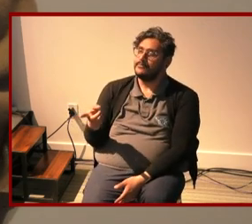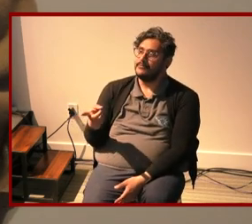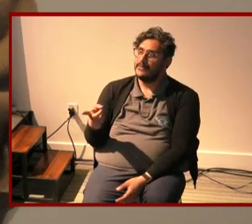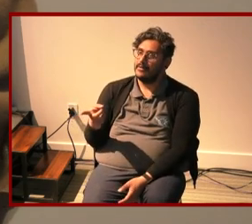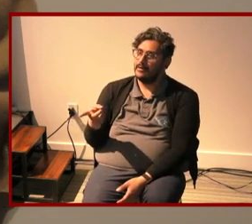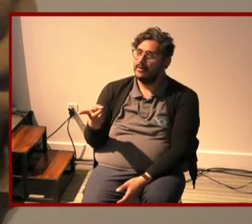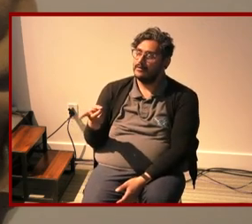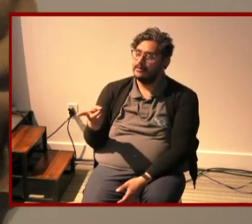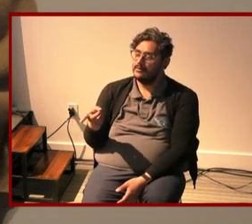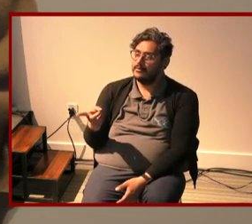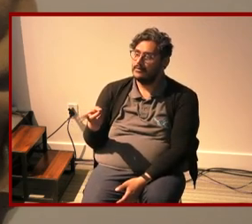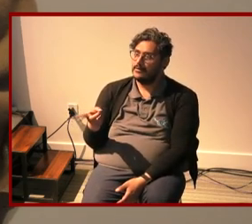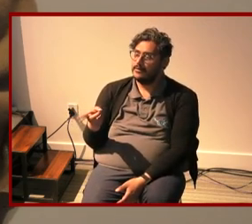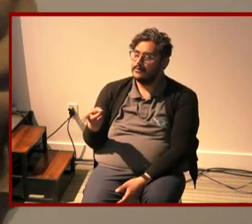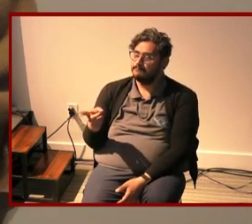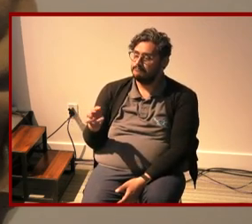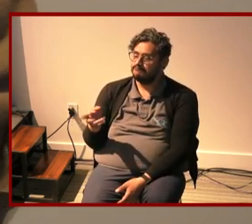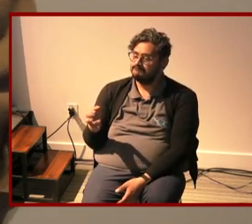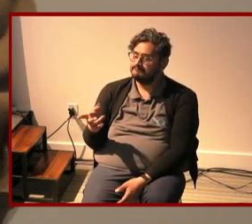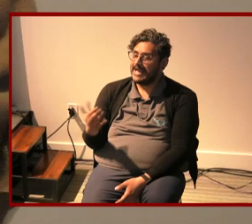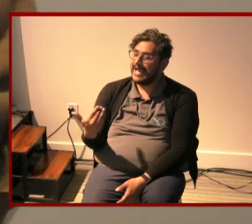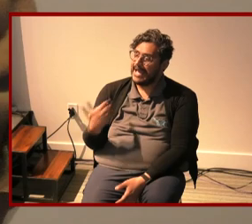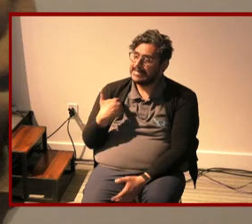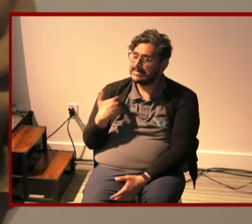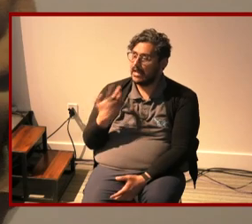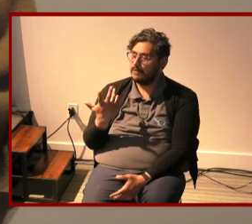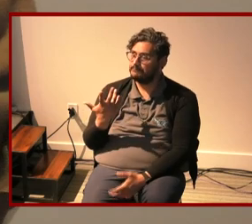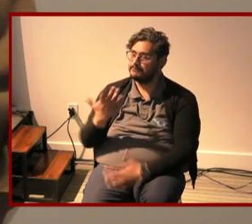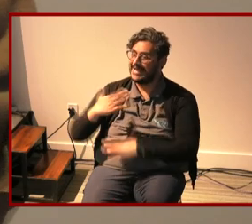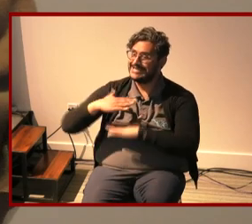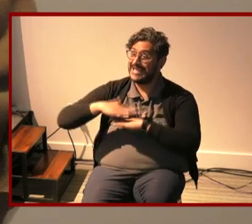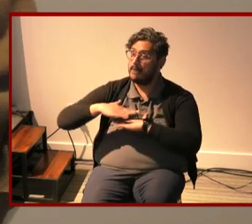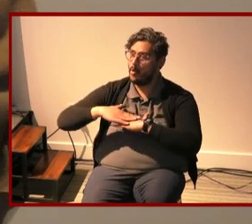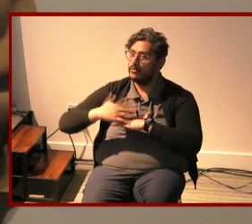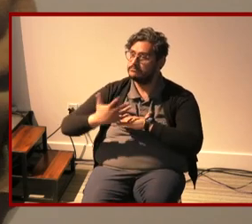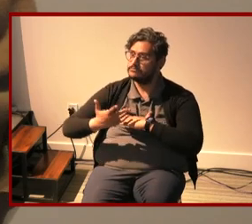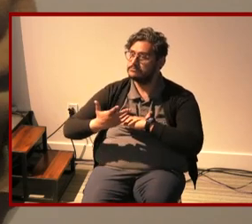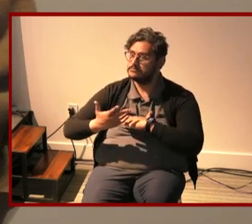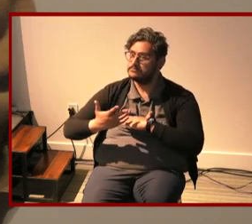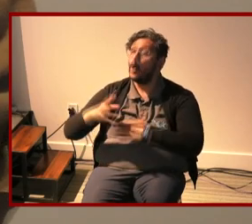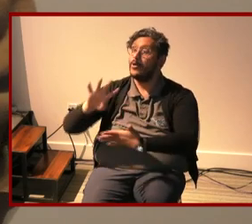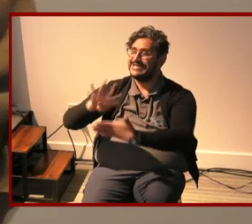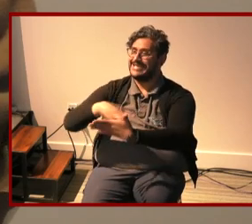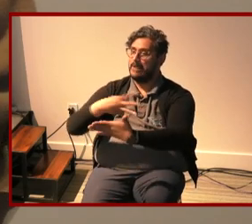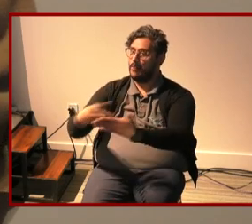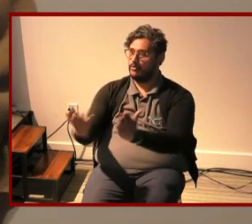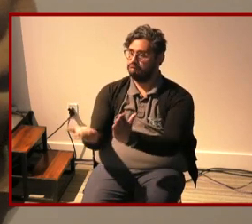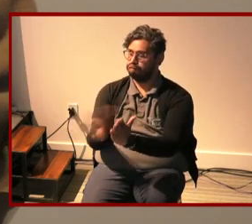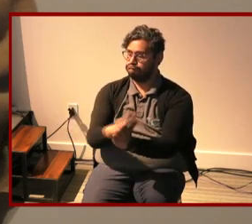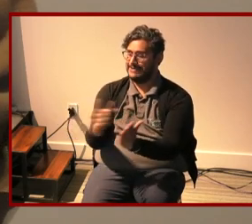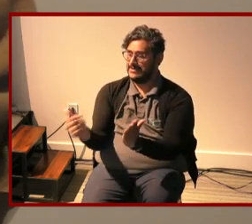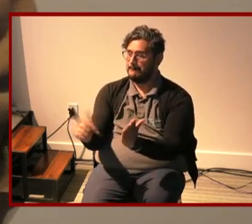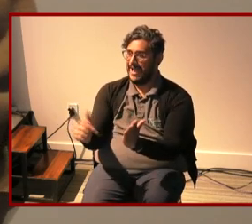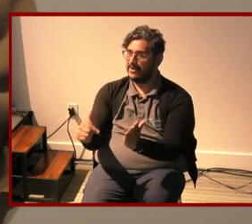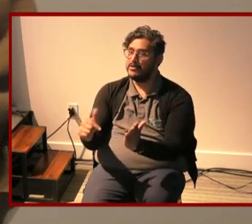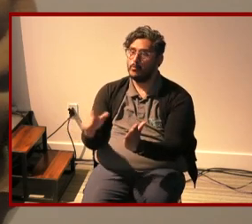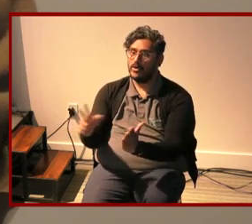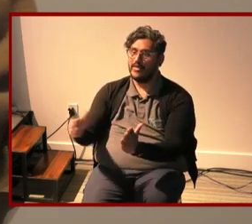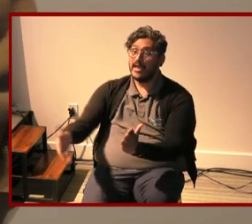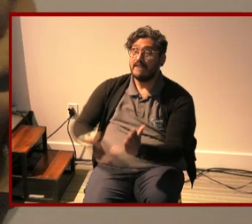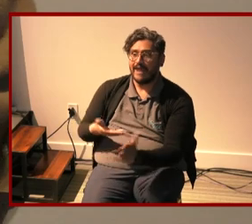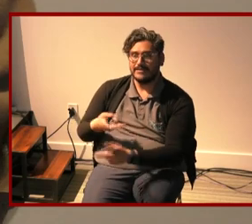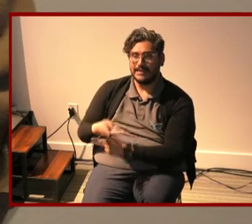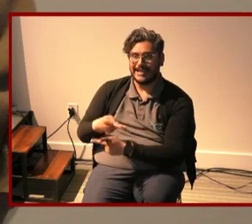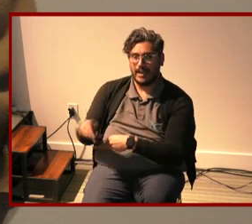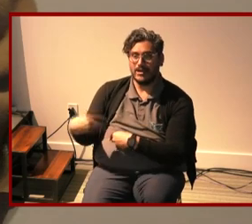a table in the back where the caregiver is invited to